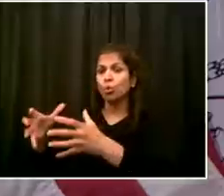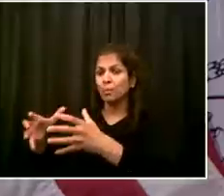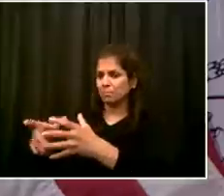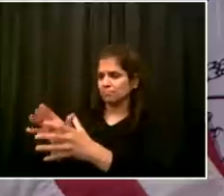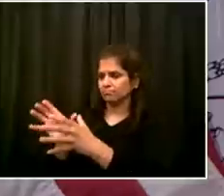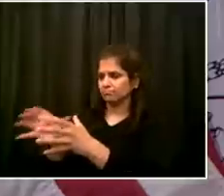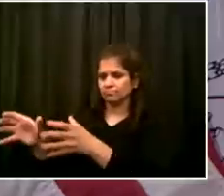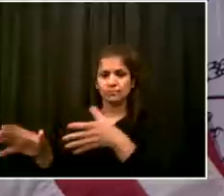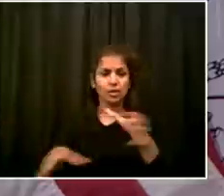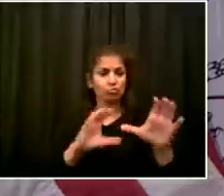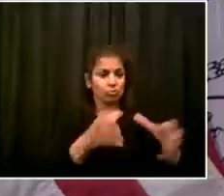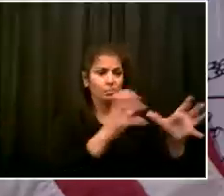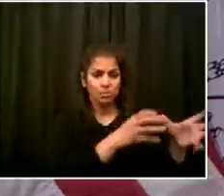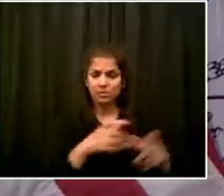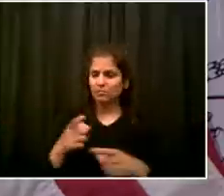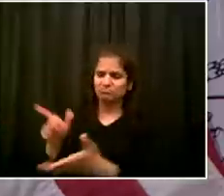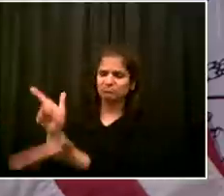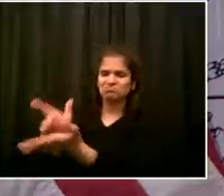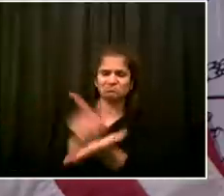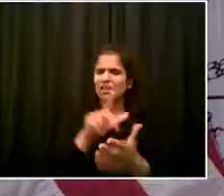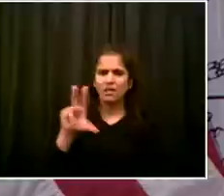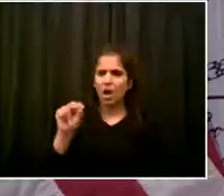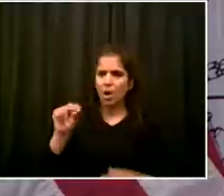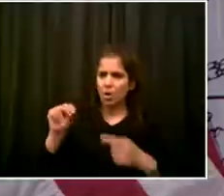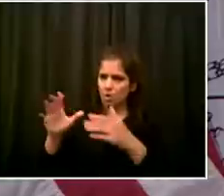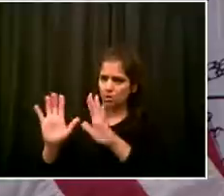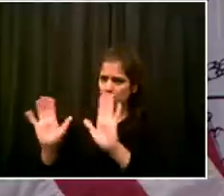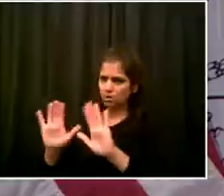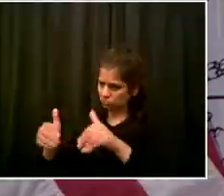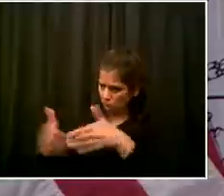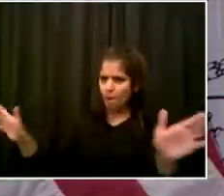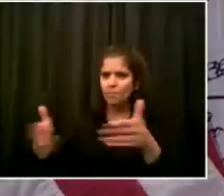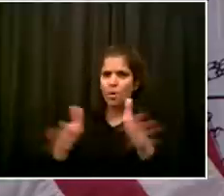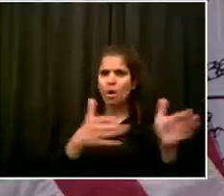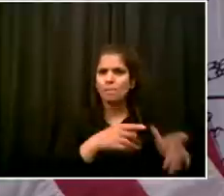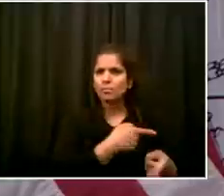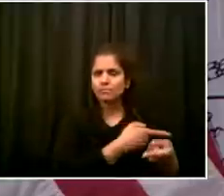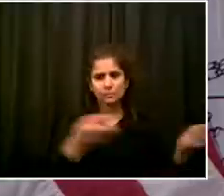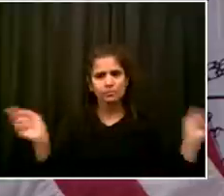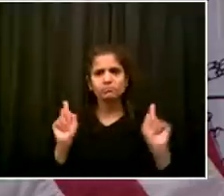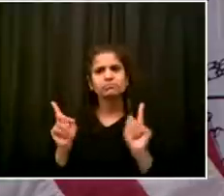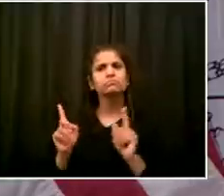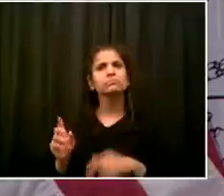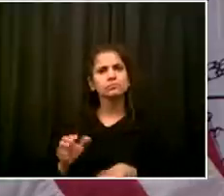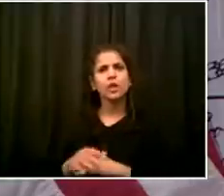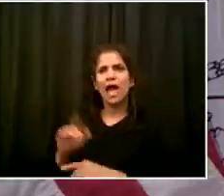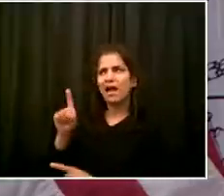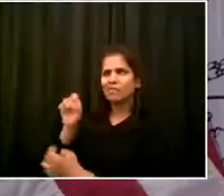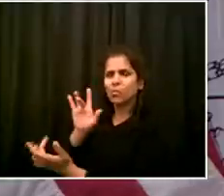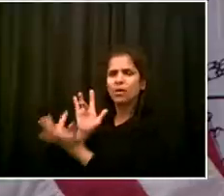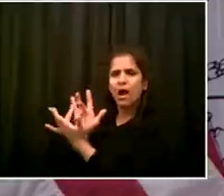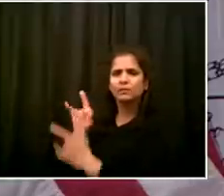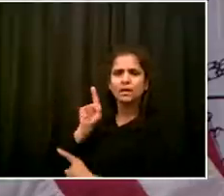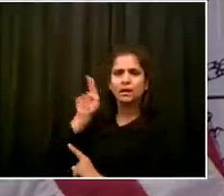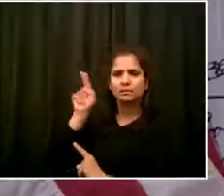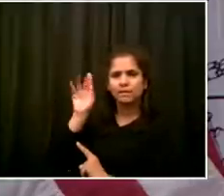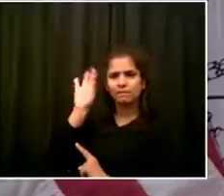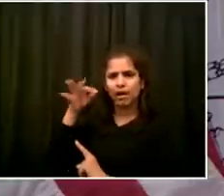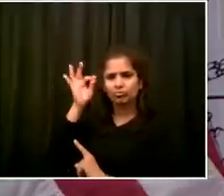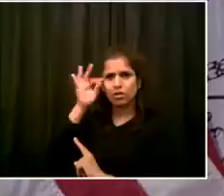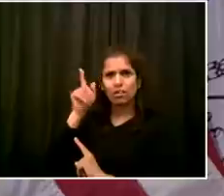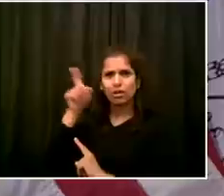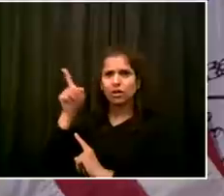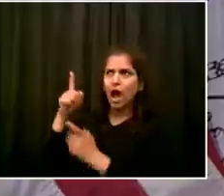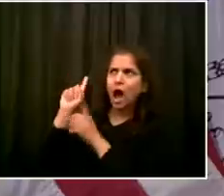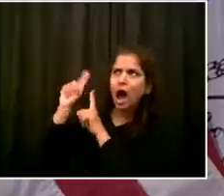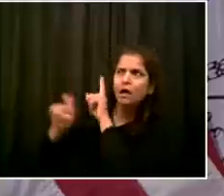the FDA Commissioner, Commissioner Hahn, and speak to him about it. He's been, to his great credit, very quick to respond